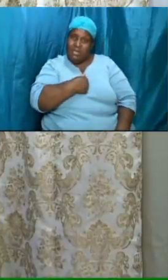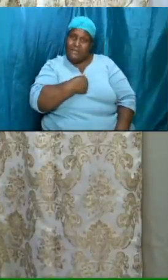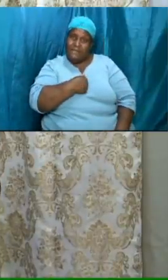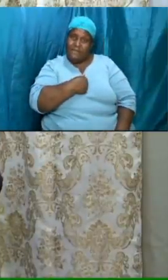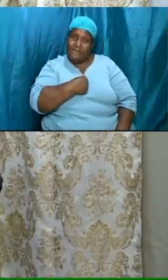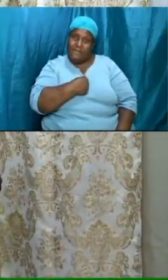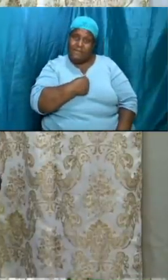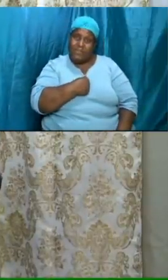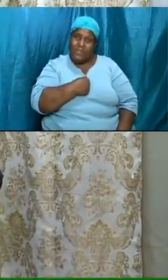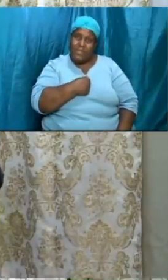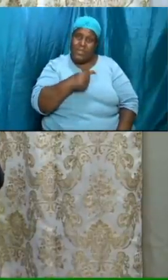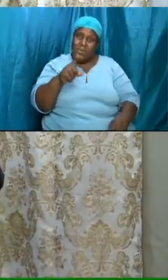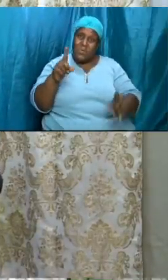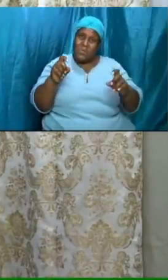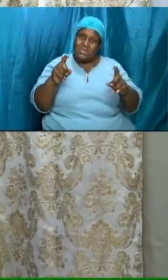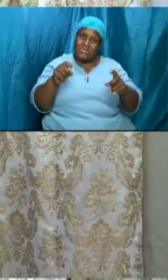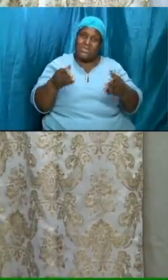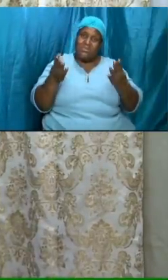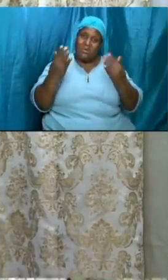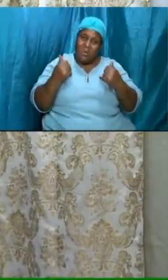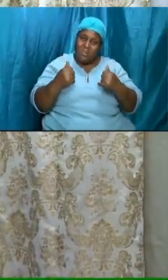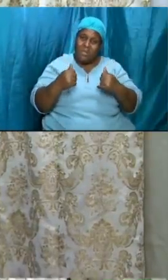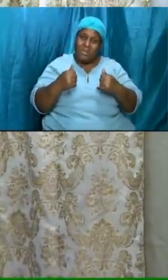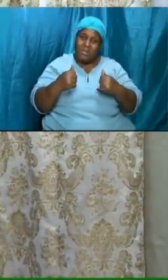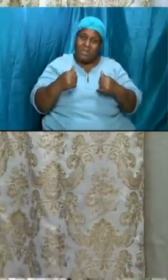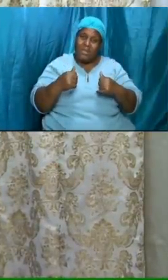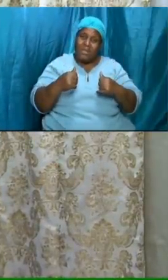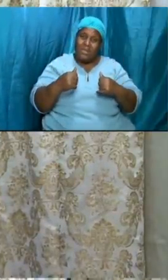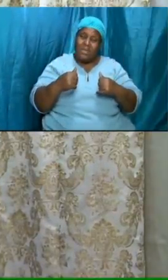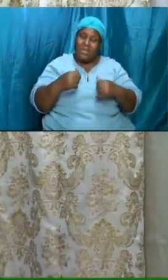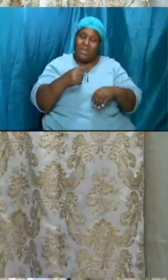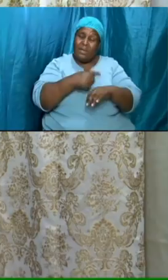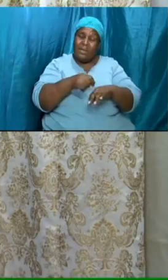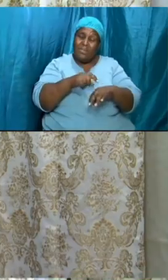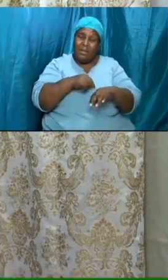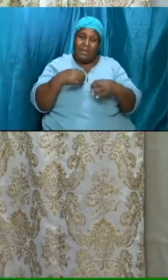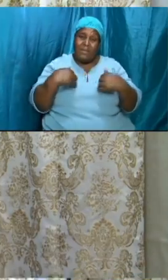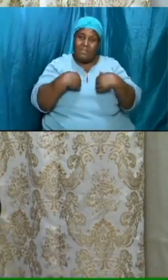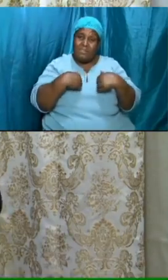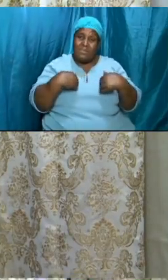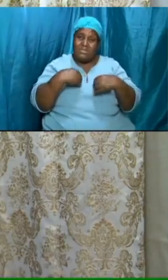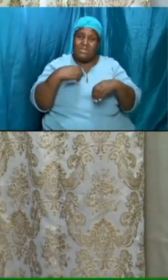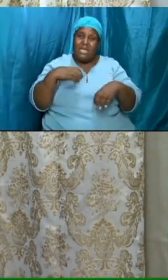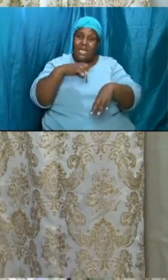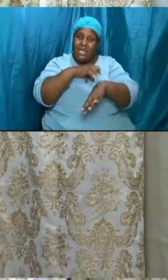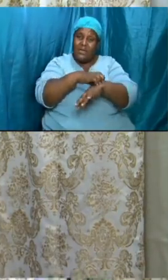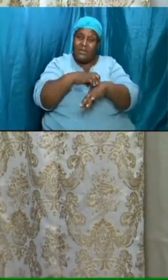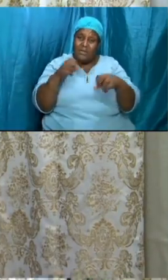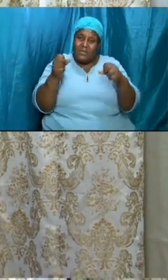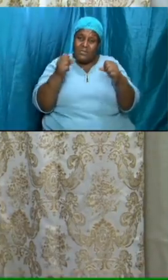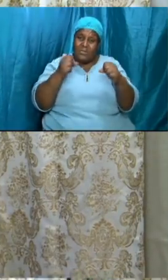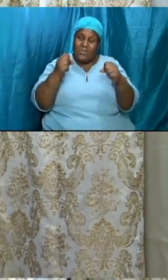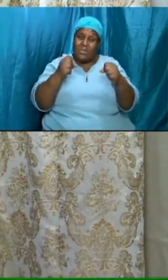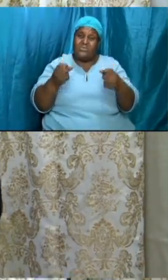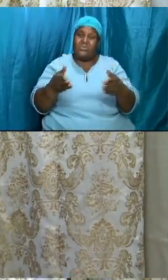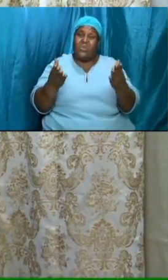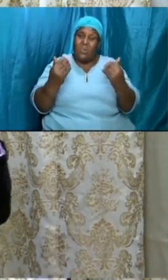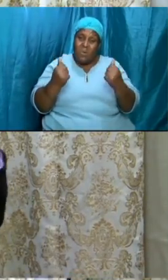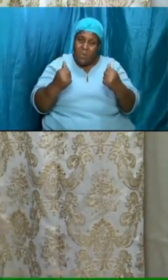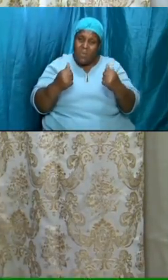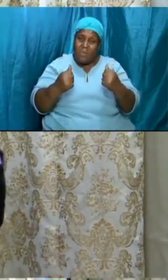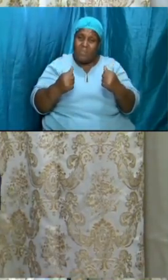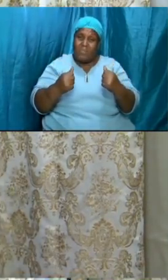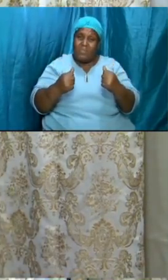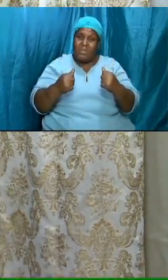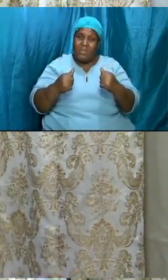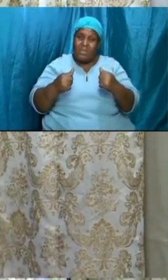on antichrist and and mark of the beast and the earthquakes to come and the tribulation period that becomes